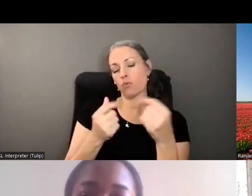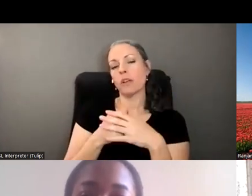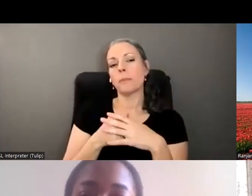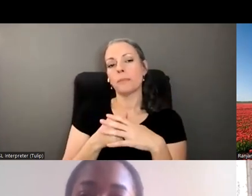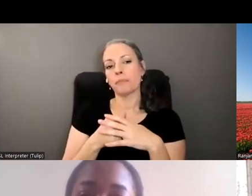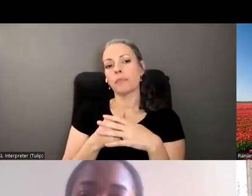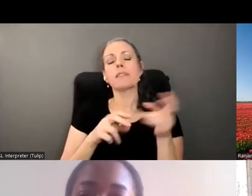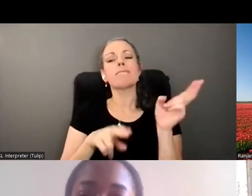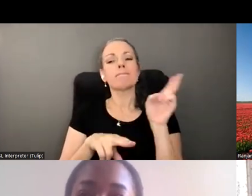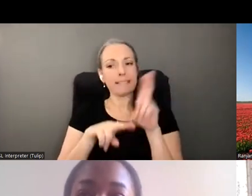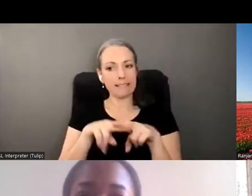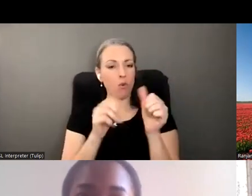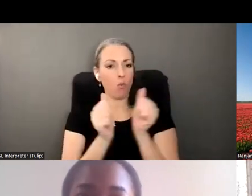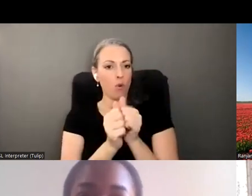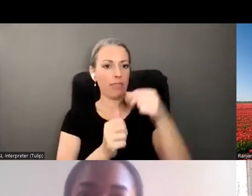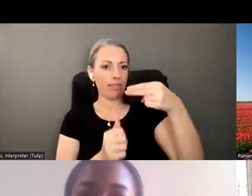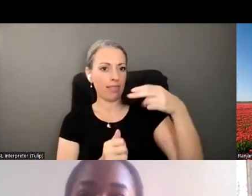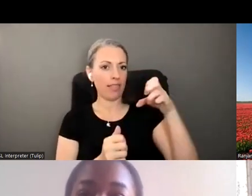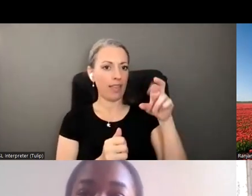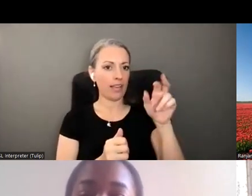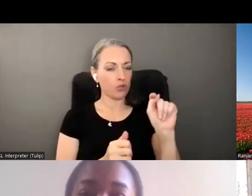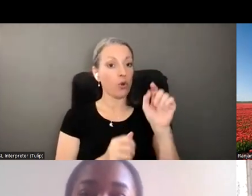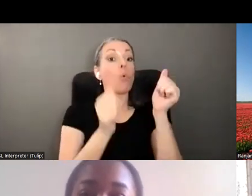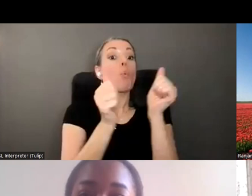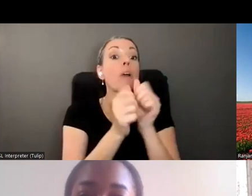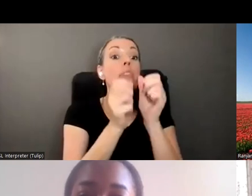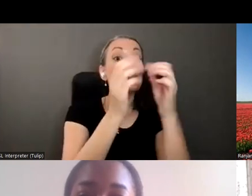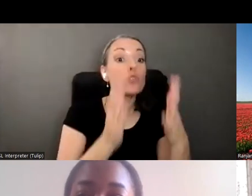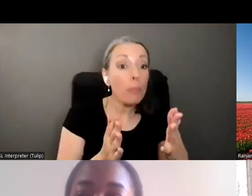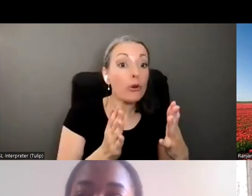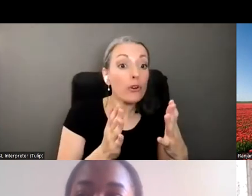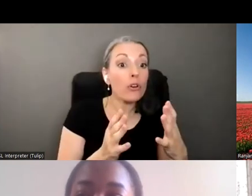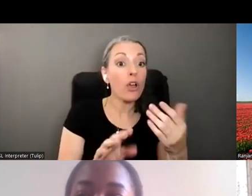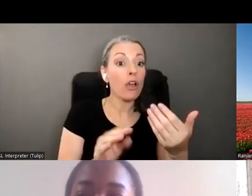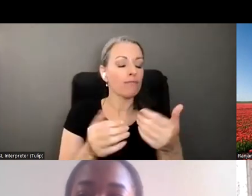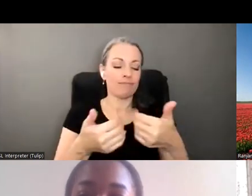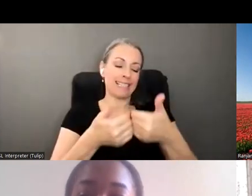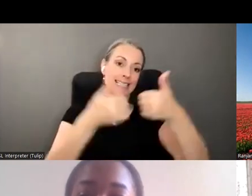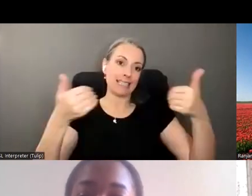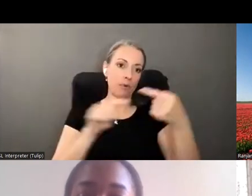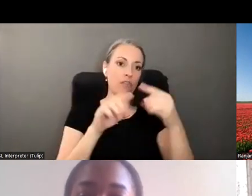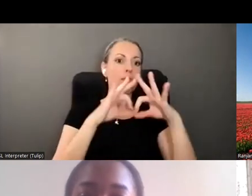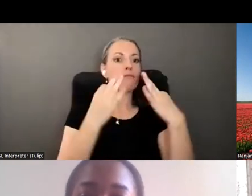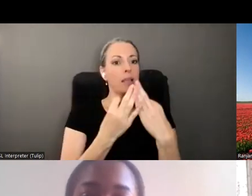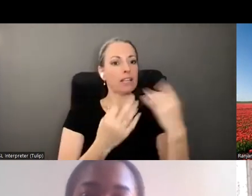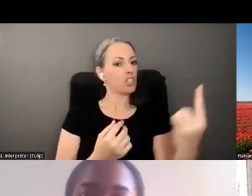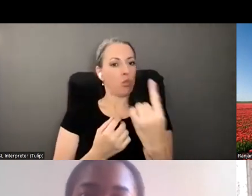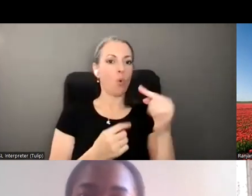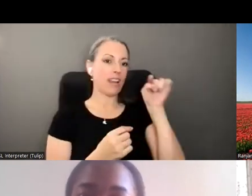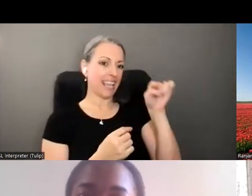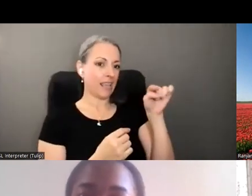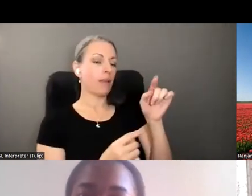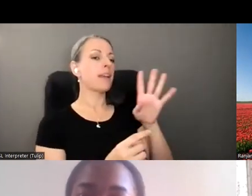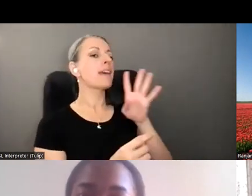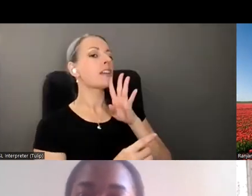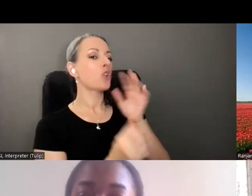sitting down with Hector with a translator away from his family, just him on his own, and to talk to him about what his